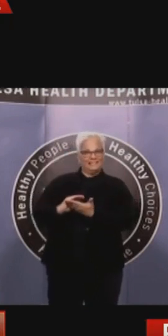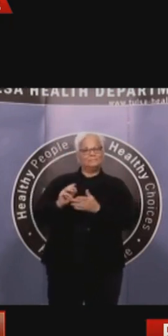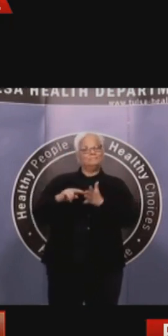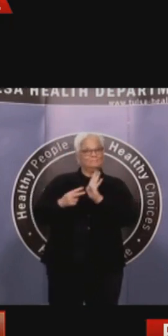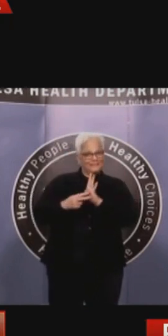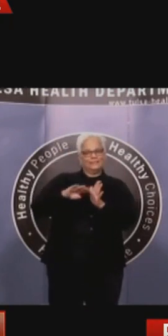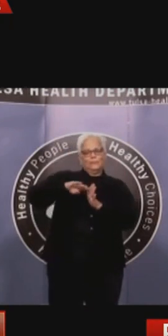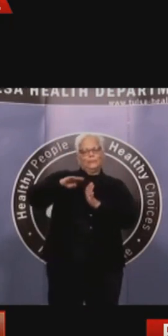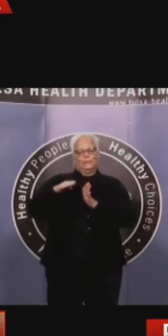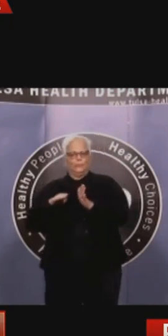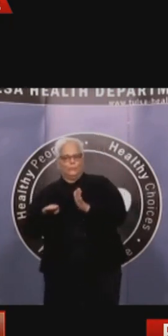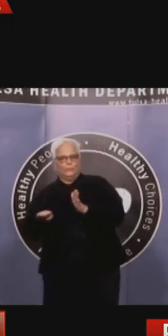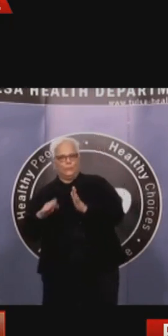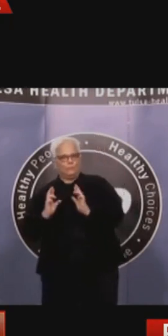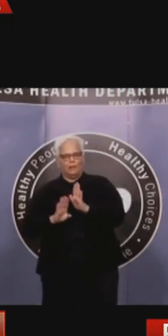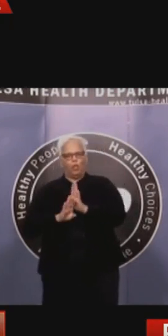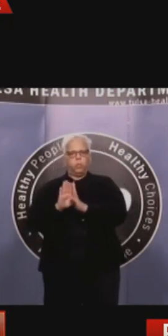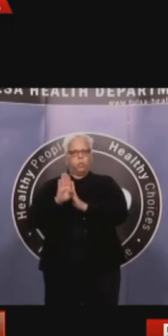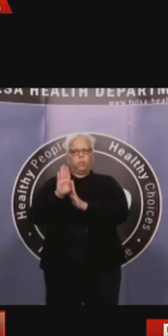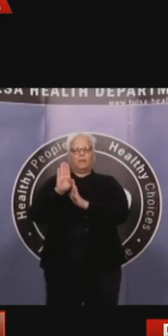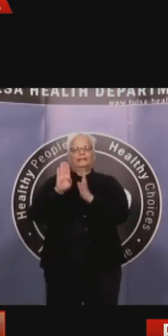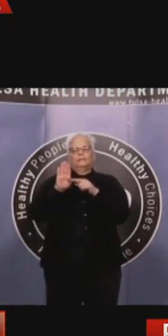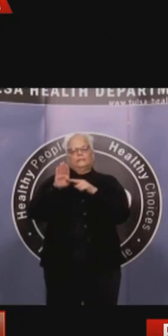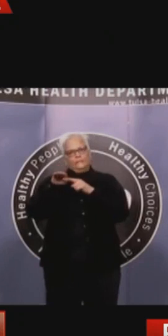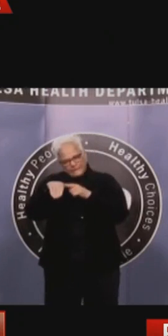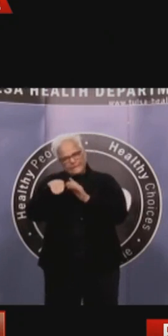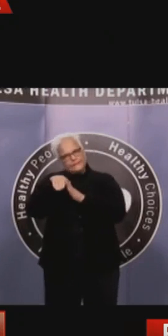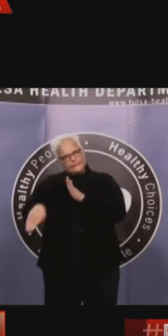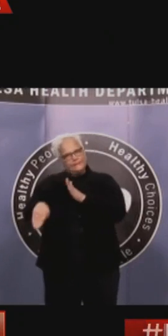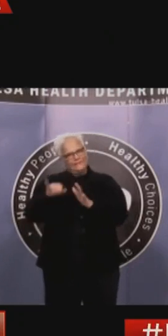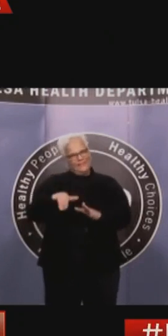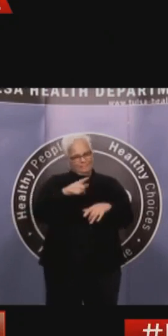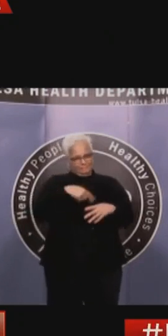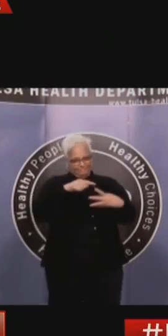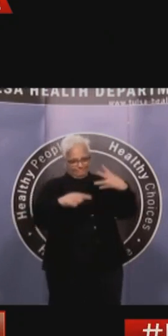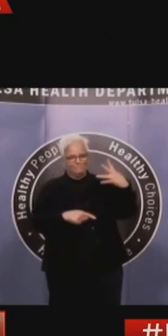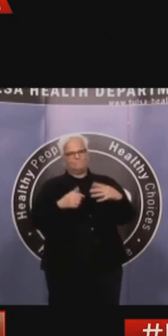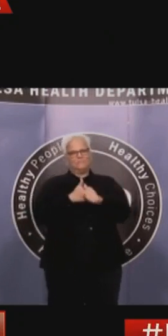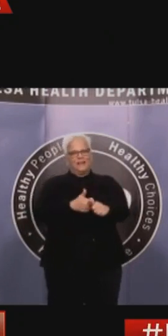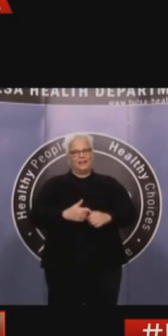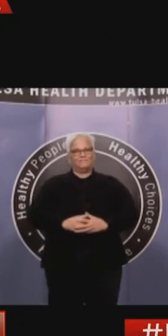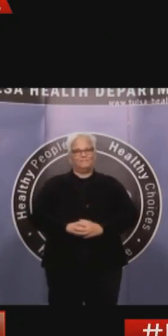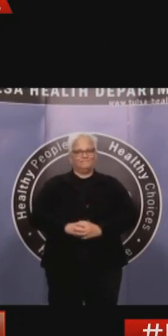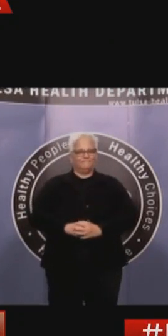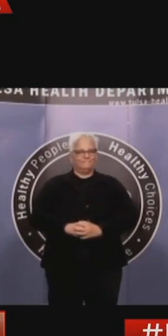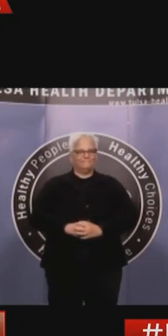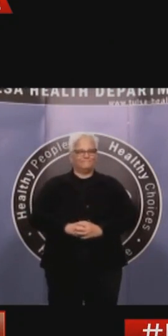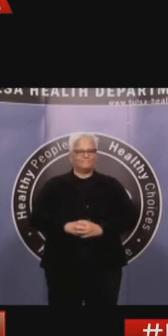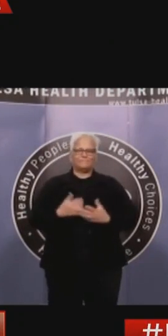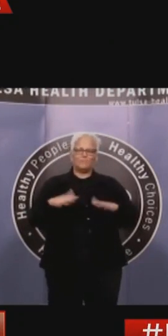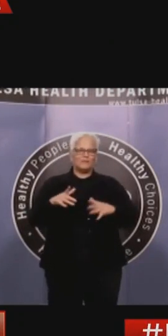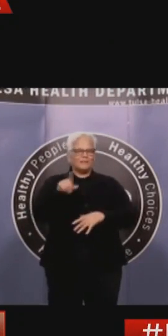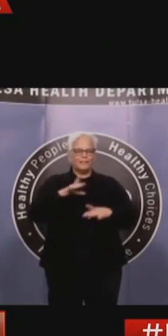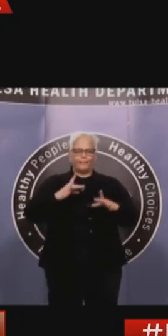to stay at home and stay safe and minimize our exposure to other people.